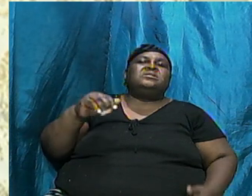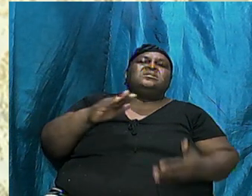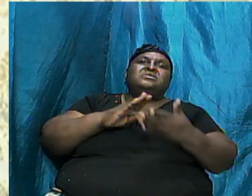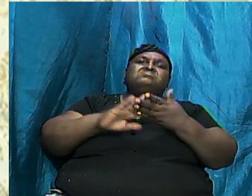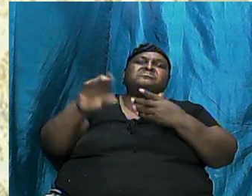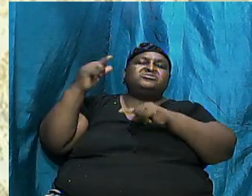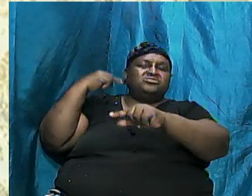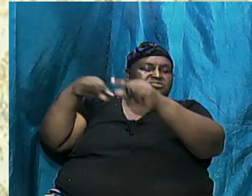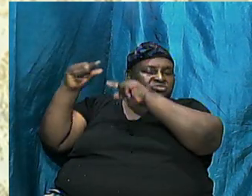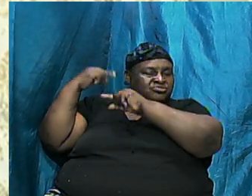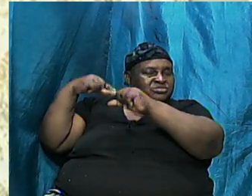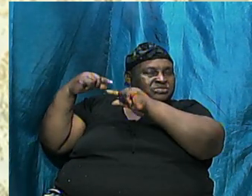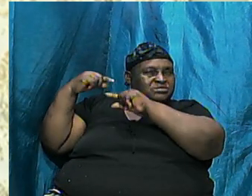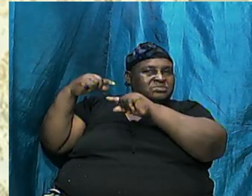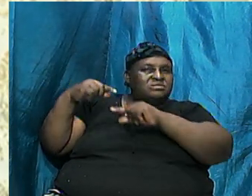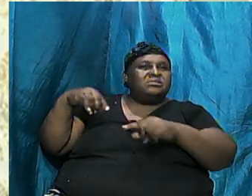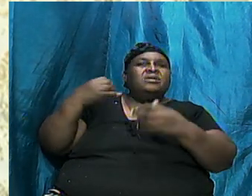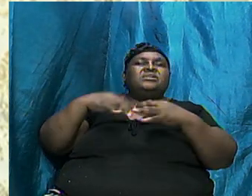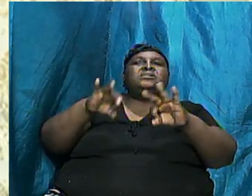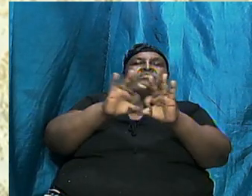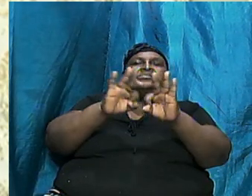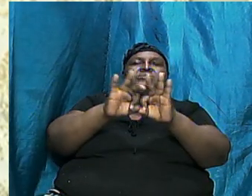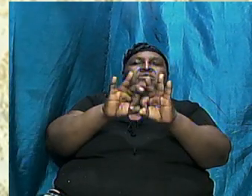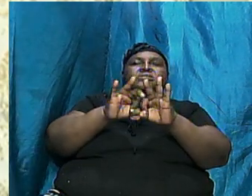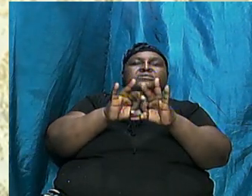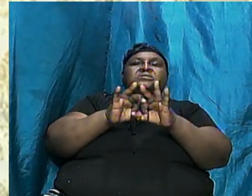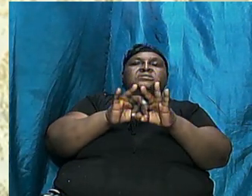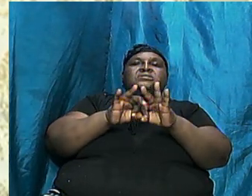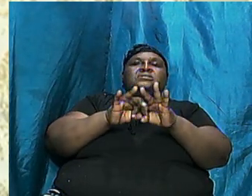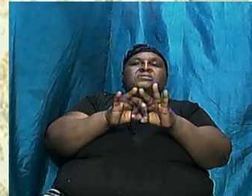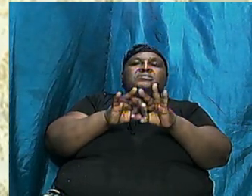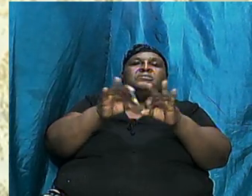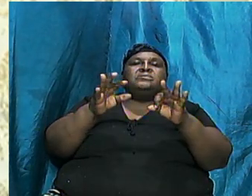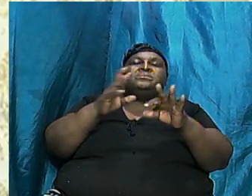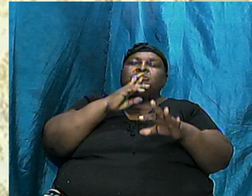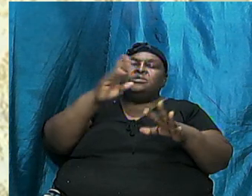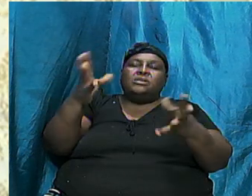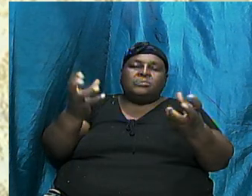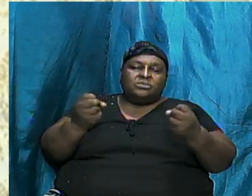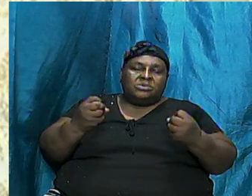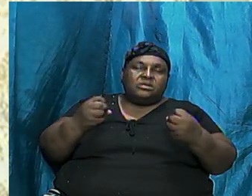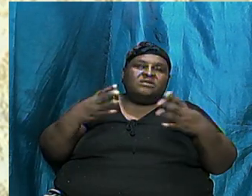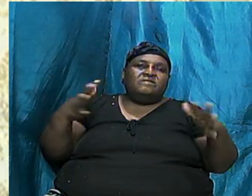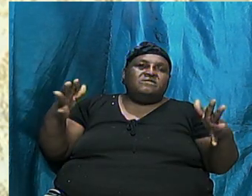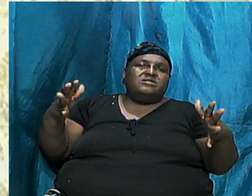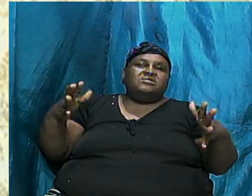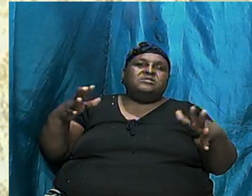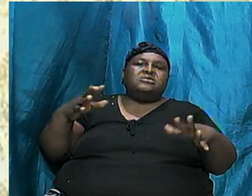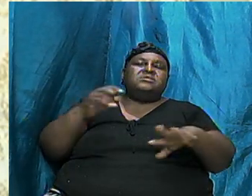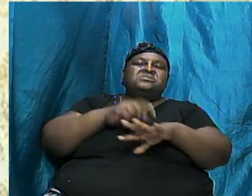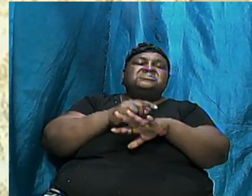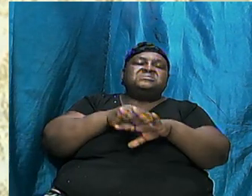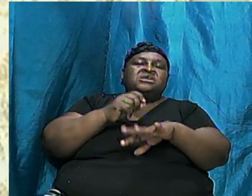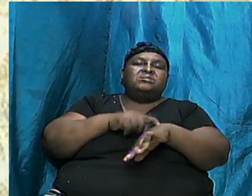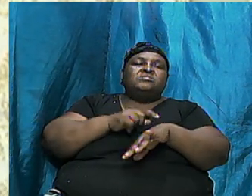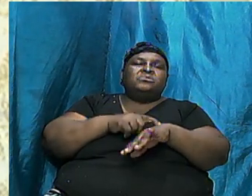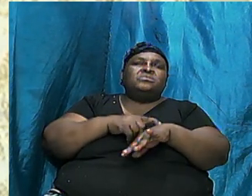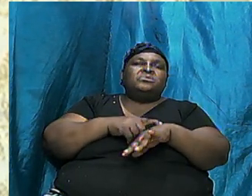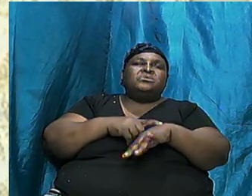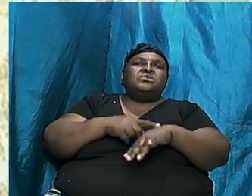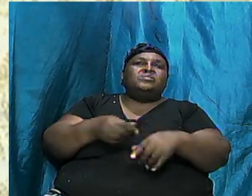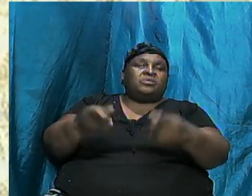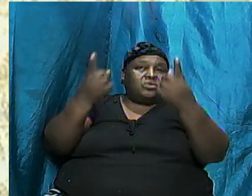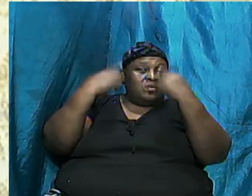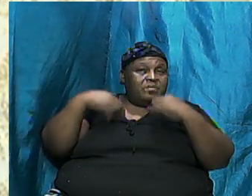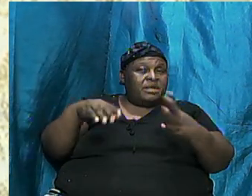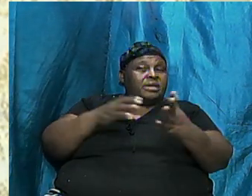Little History Of That And It Is Important And I Really Want To Wrap It Up At This Point When We Get Back We Go